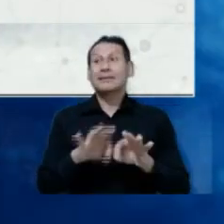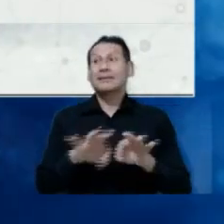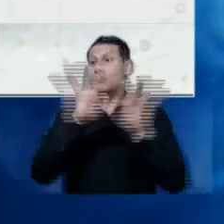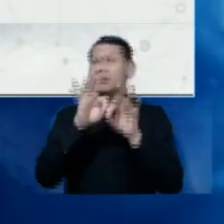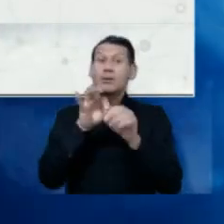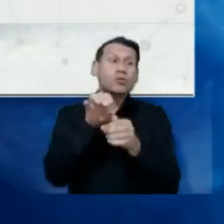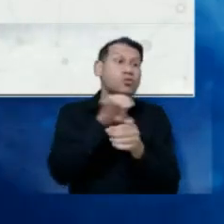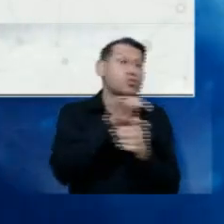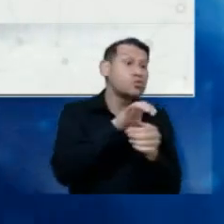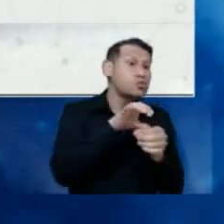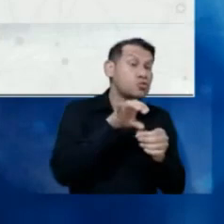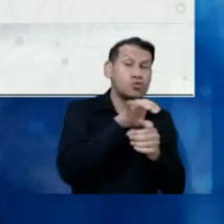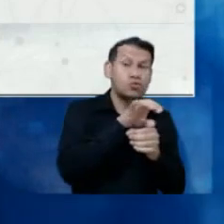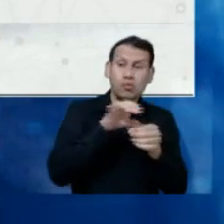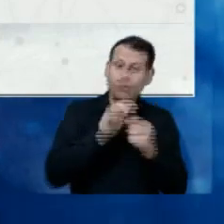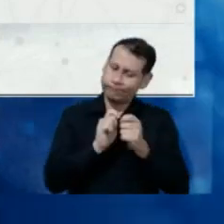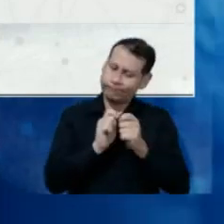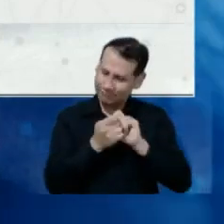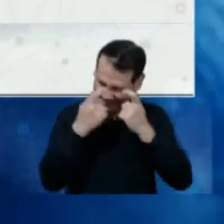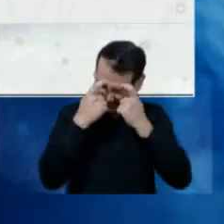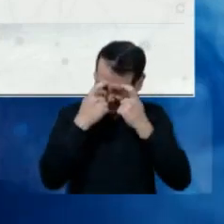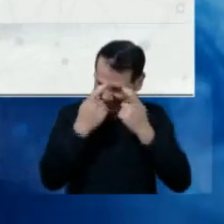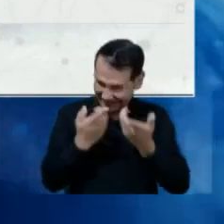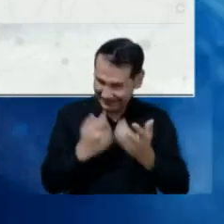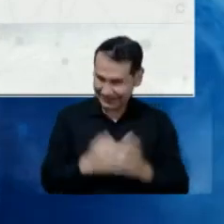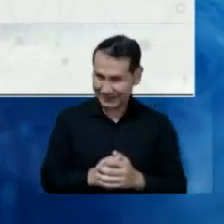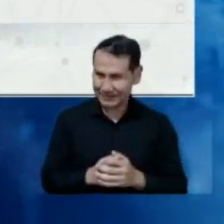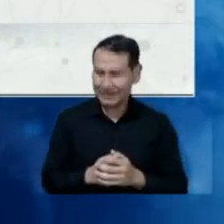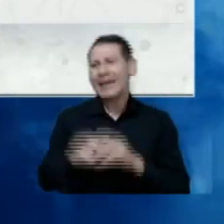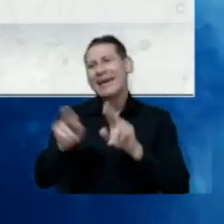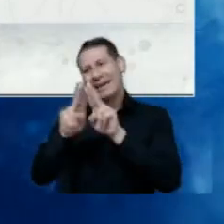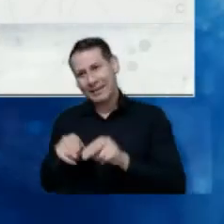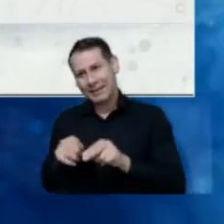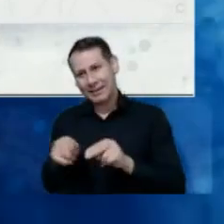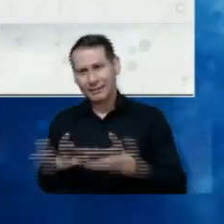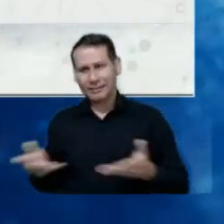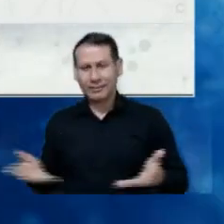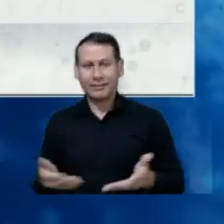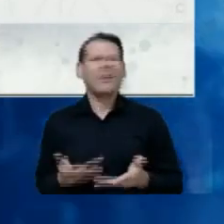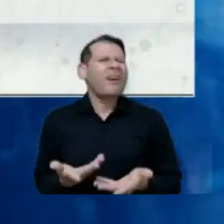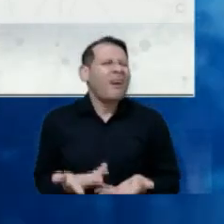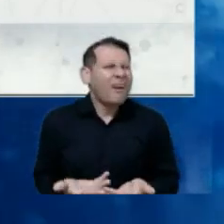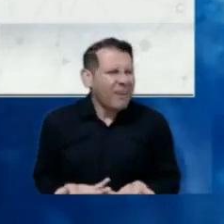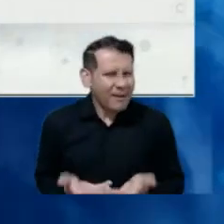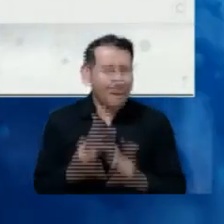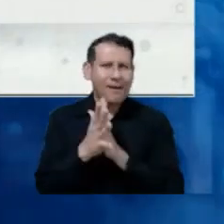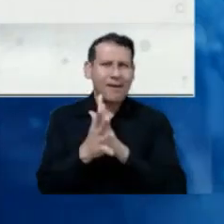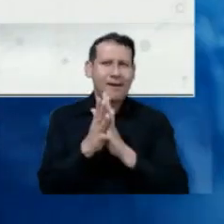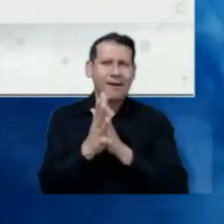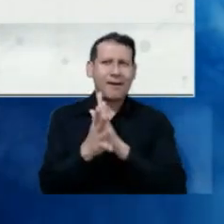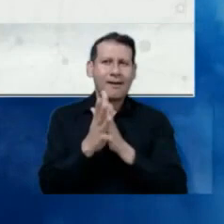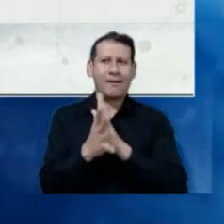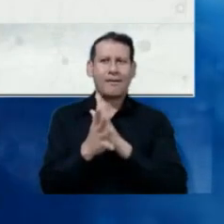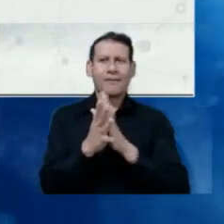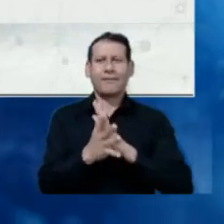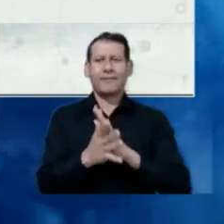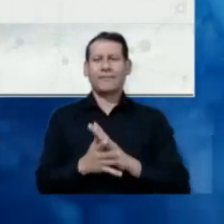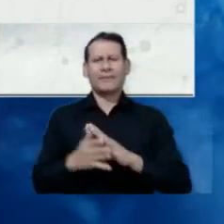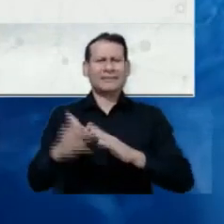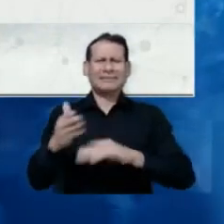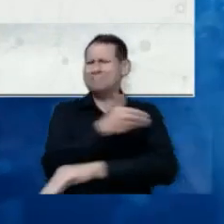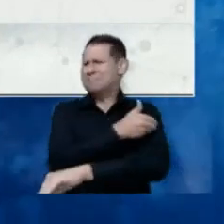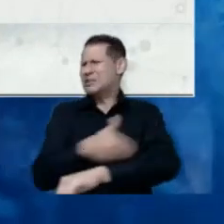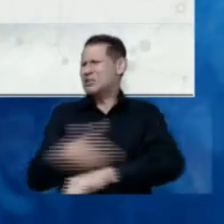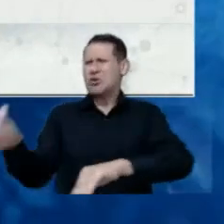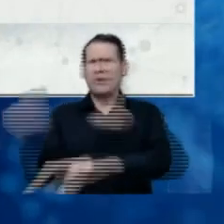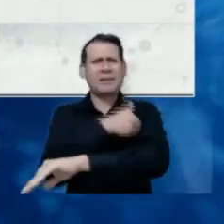to smart cities, and they need internet of things, we are talking here actually about millions and